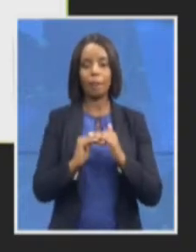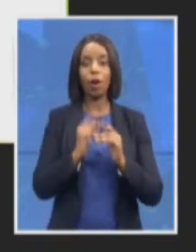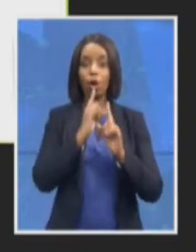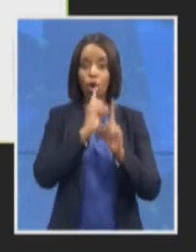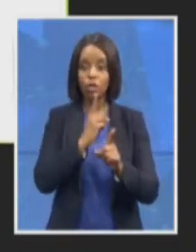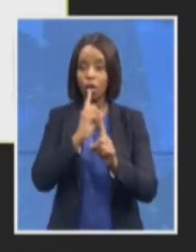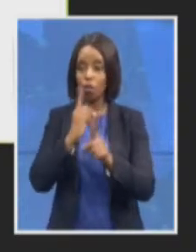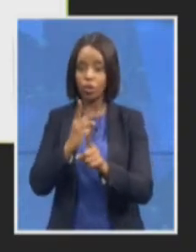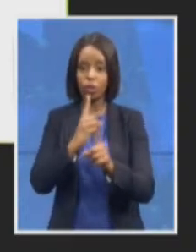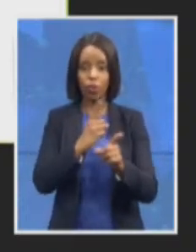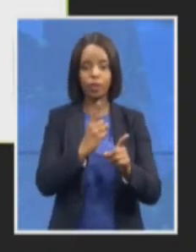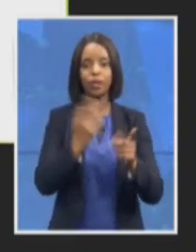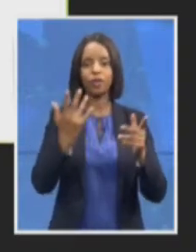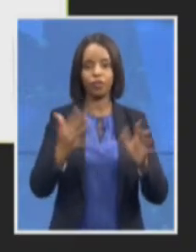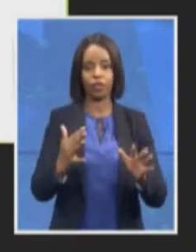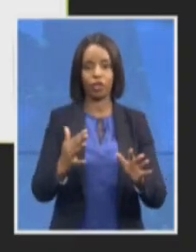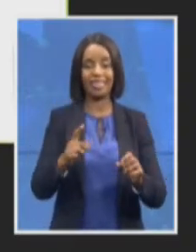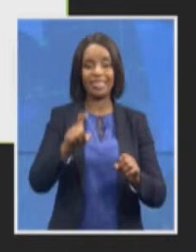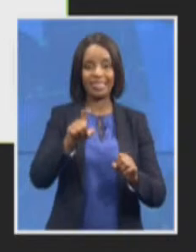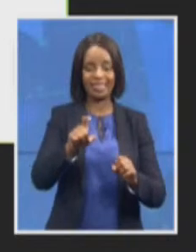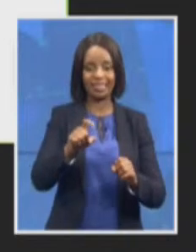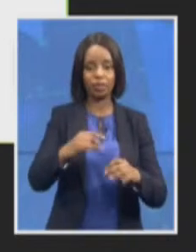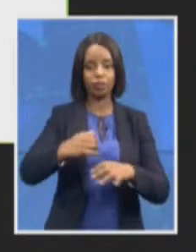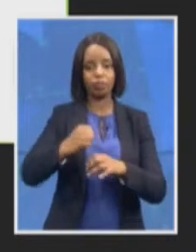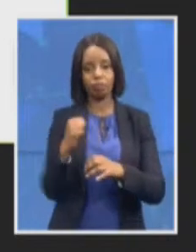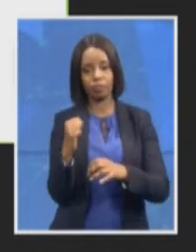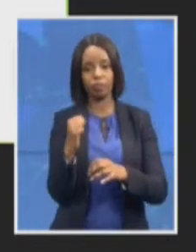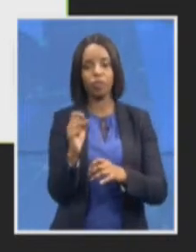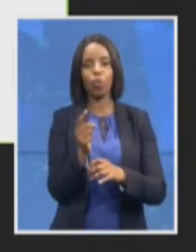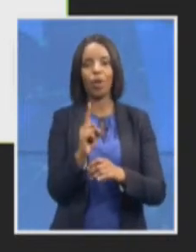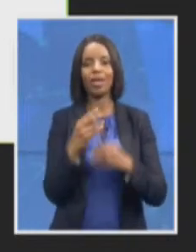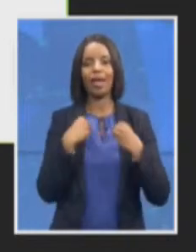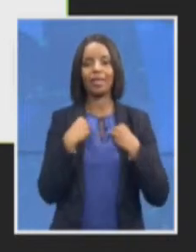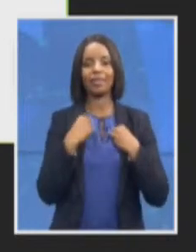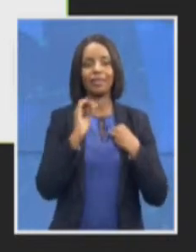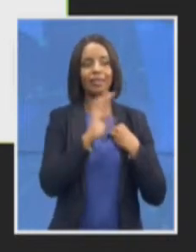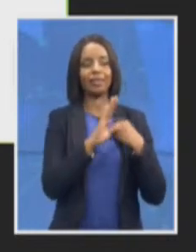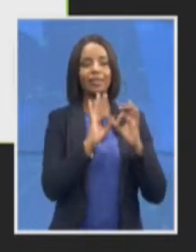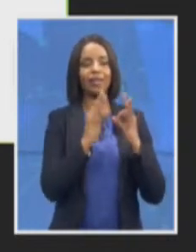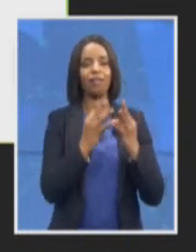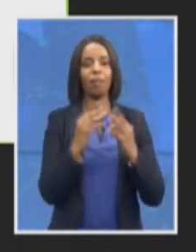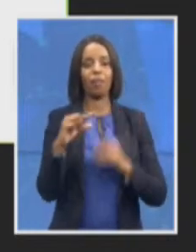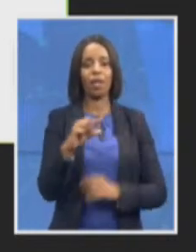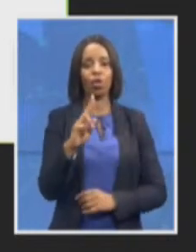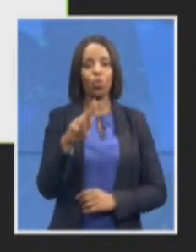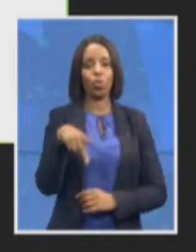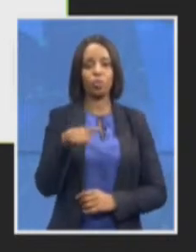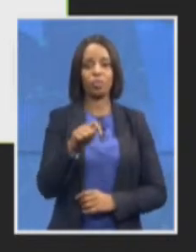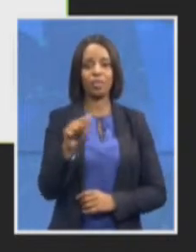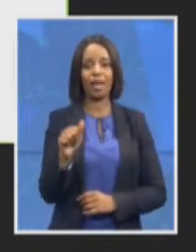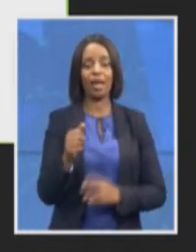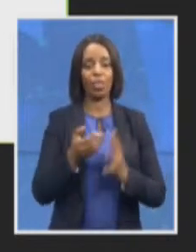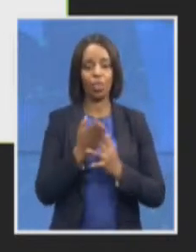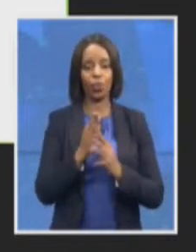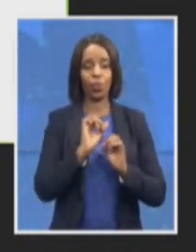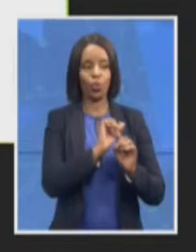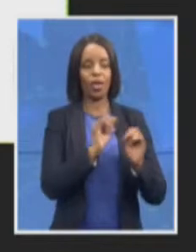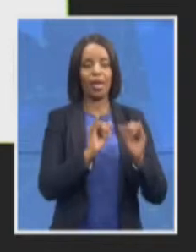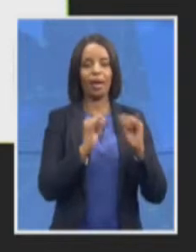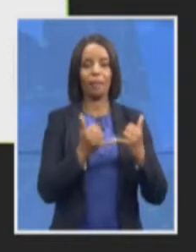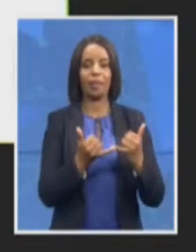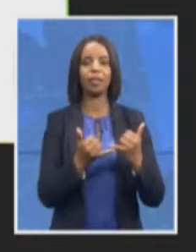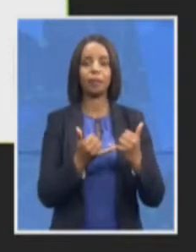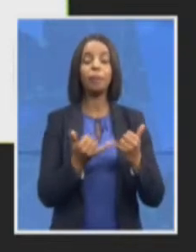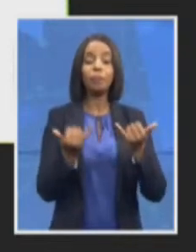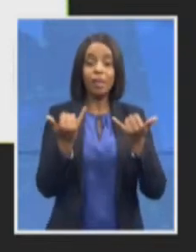through the company Eilis Land and where we stand now is that we've got the